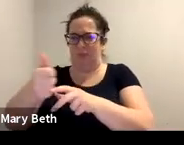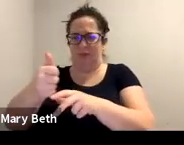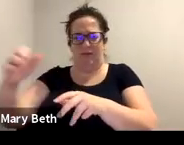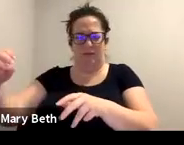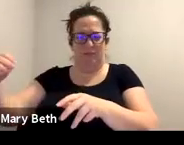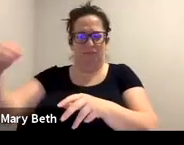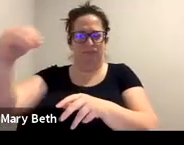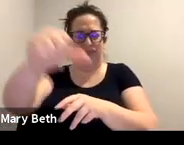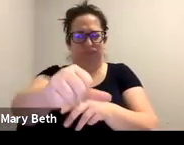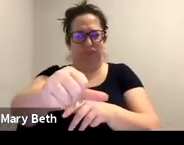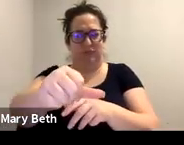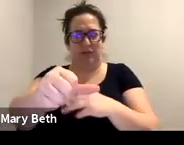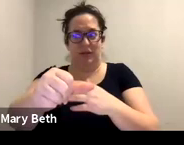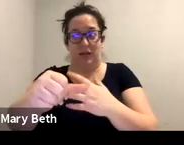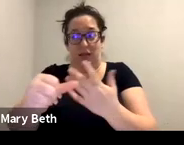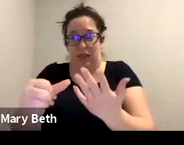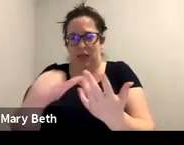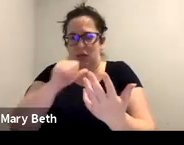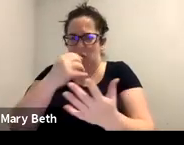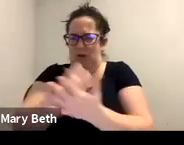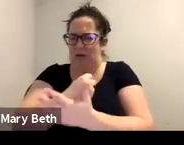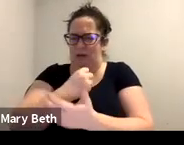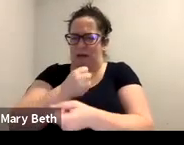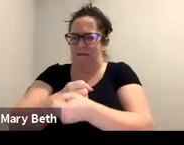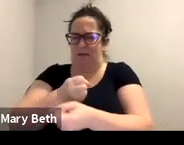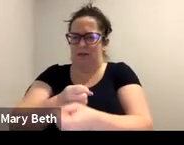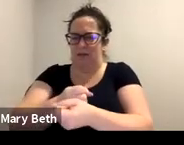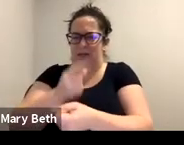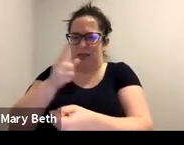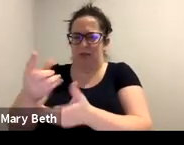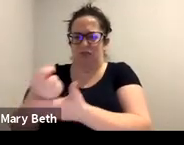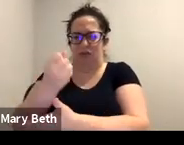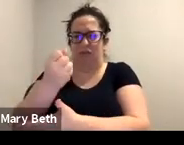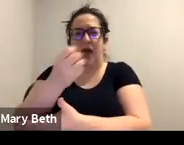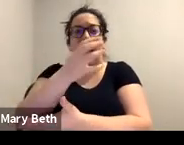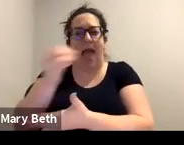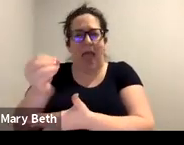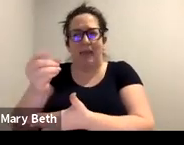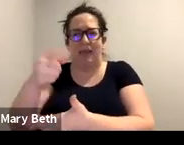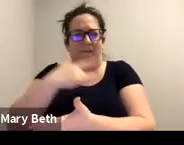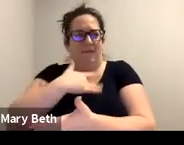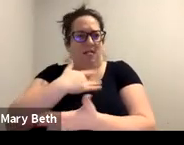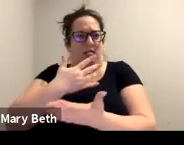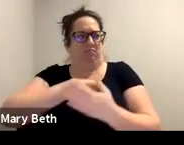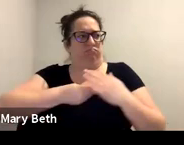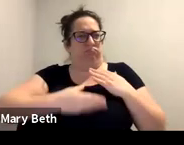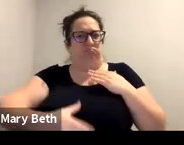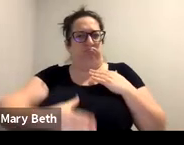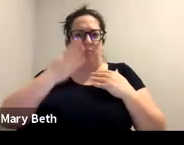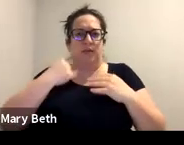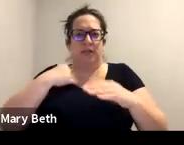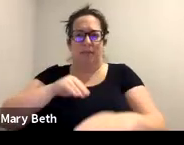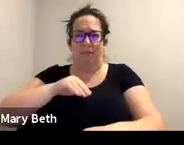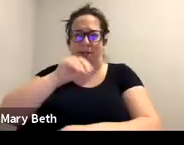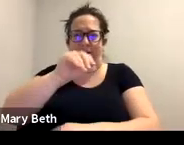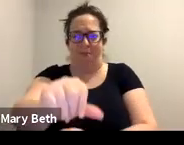attorney that they've already, they sometimes often feel beholden to because they've paid money. Um, specific information about